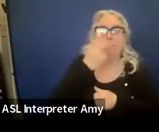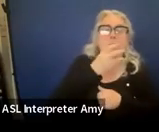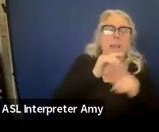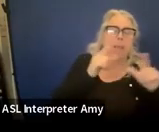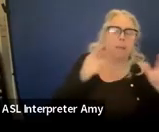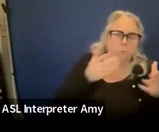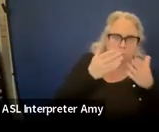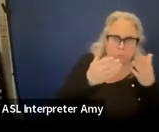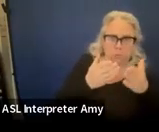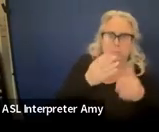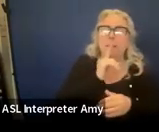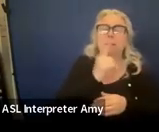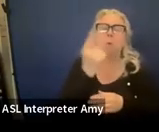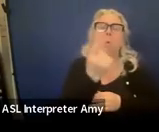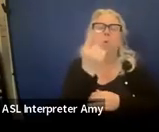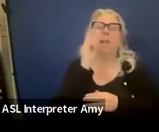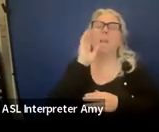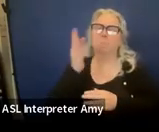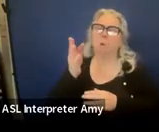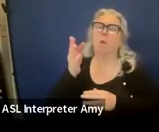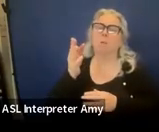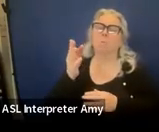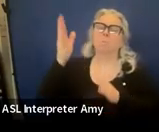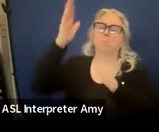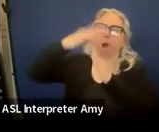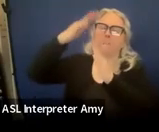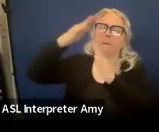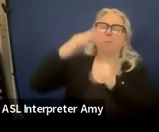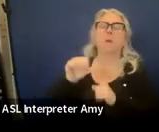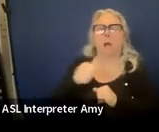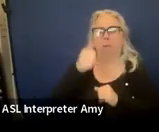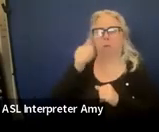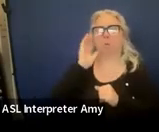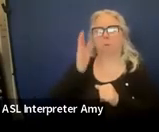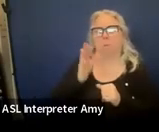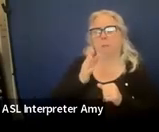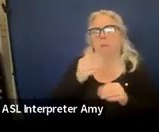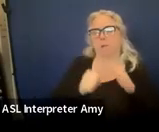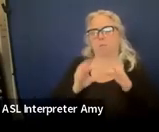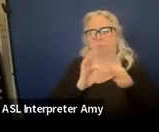service, that would also go at the top. Other than that, it would go in related.